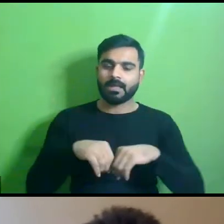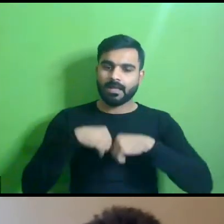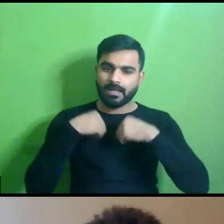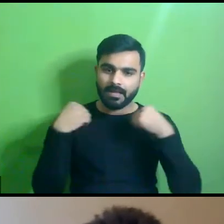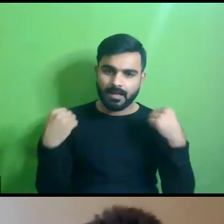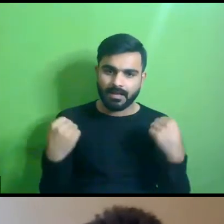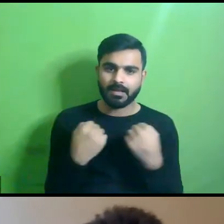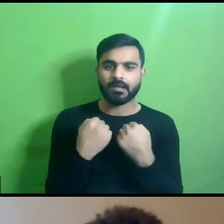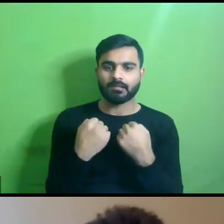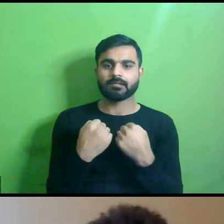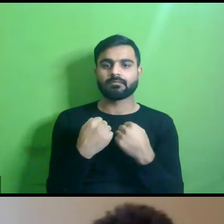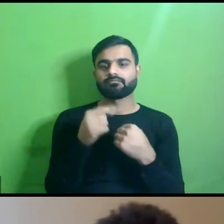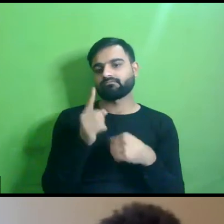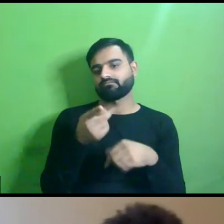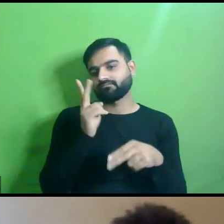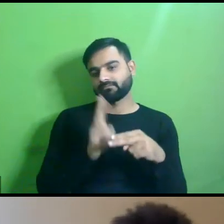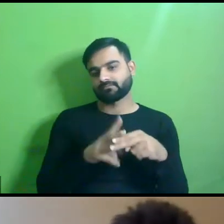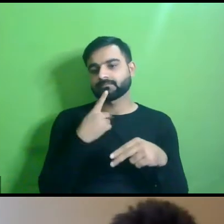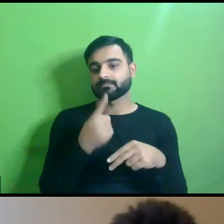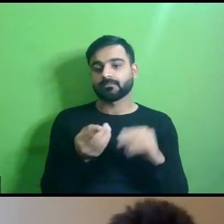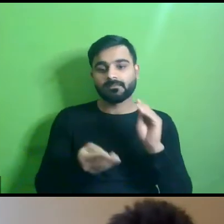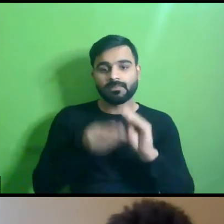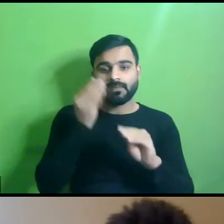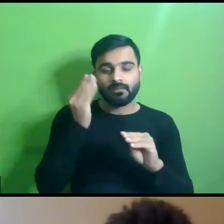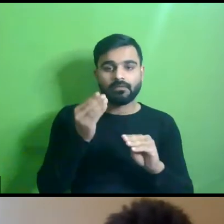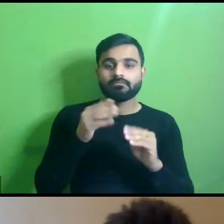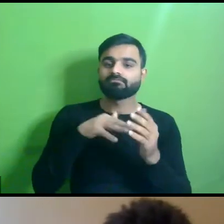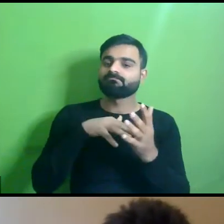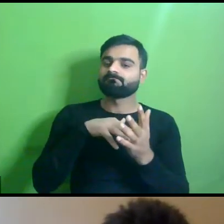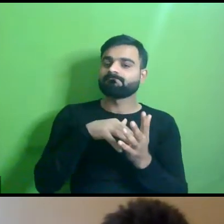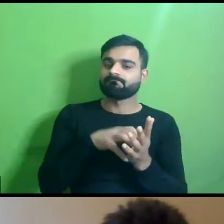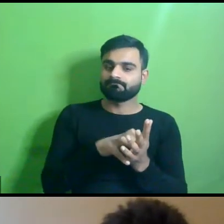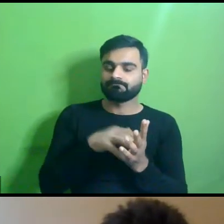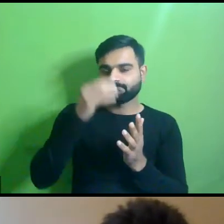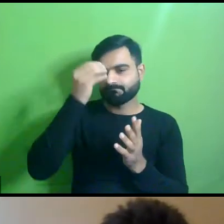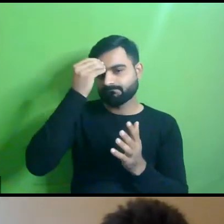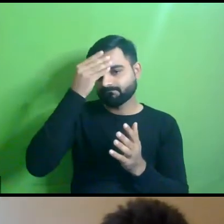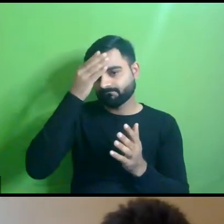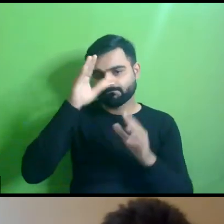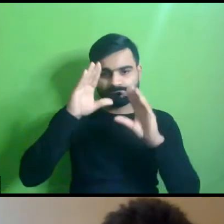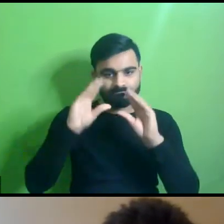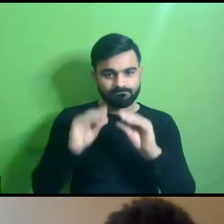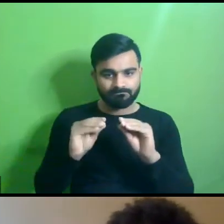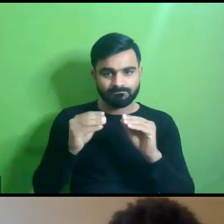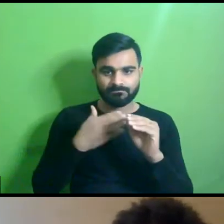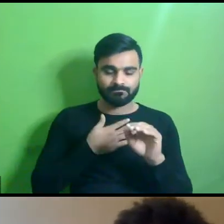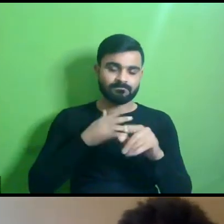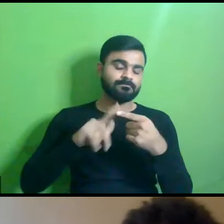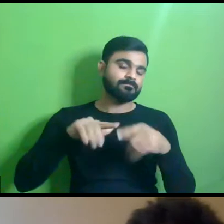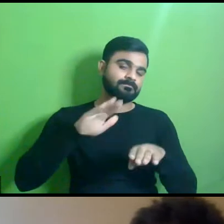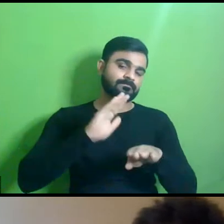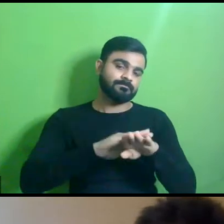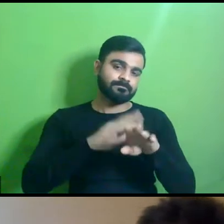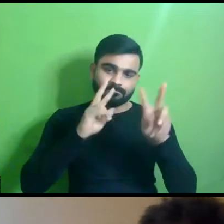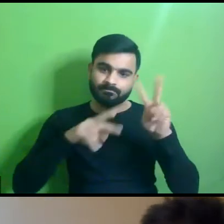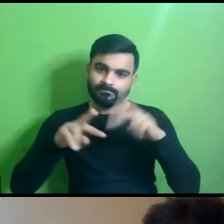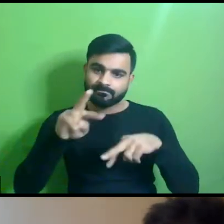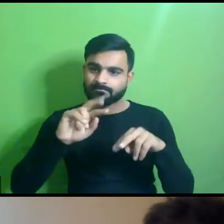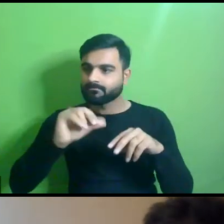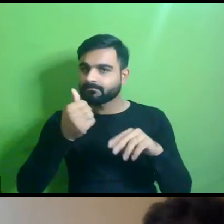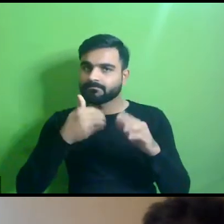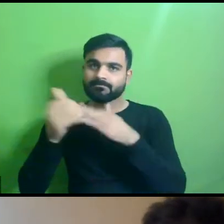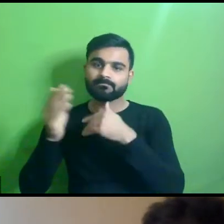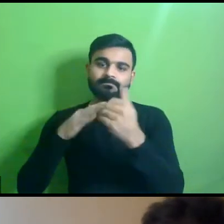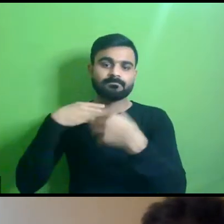i think it's it's more a lack of uh awareness uh at least from my experience um and from all the capacity